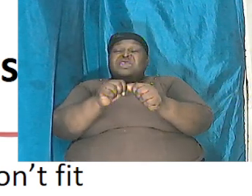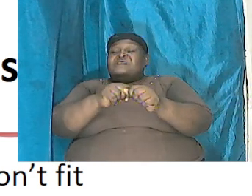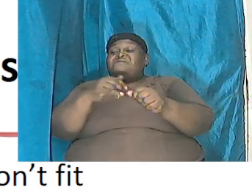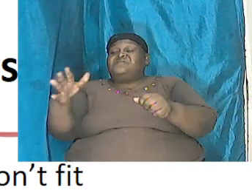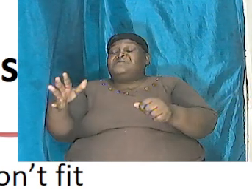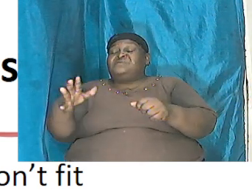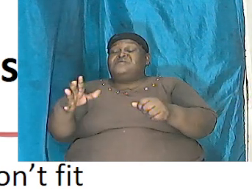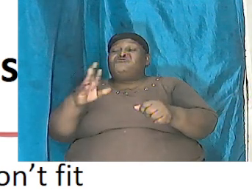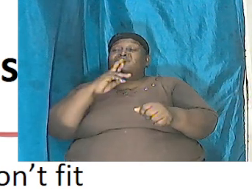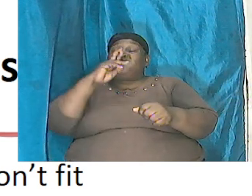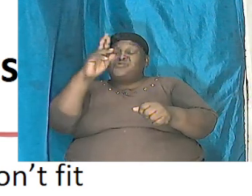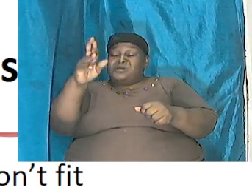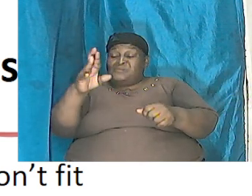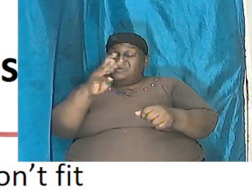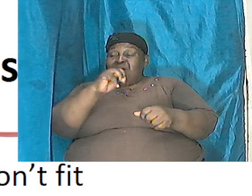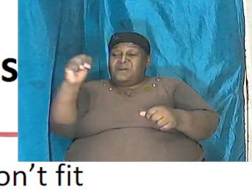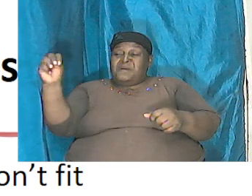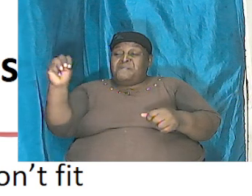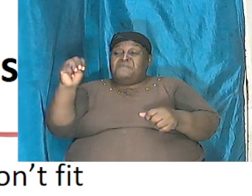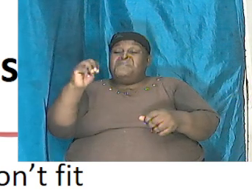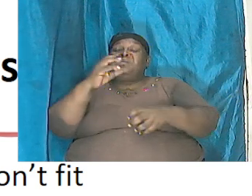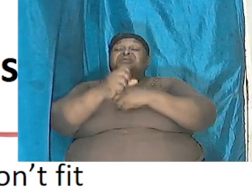others say each day was